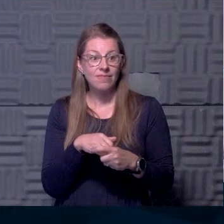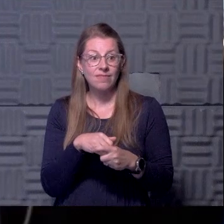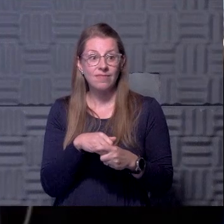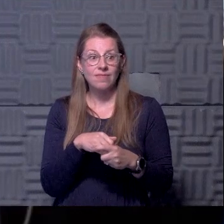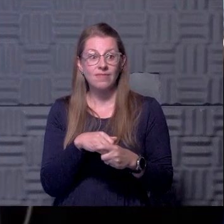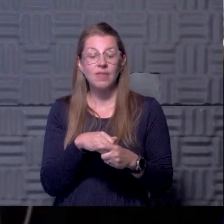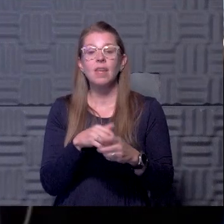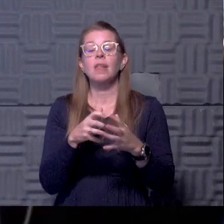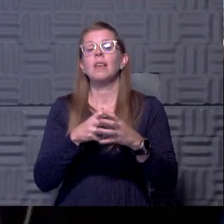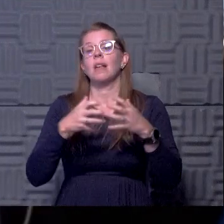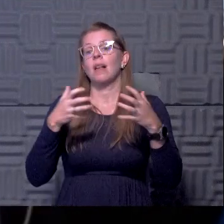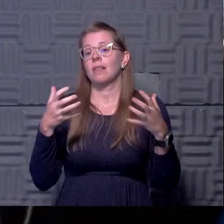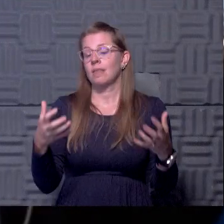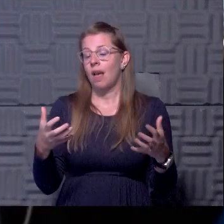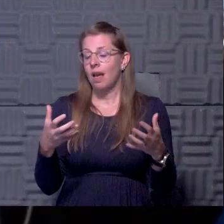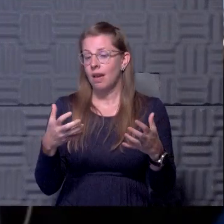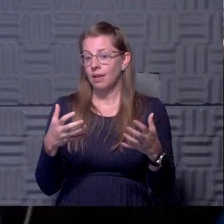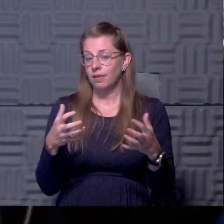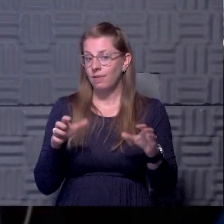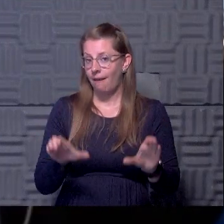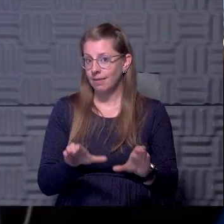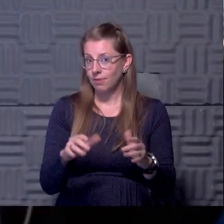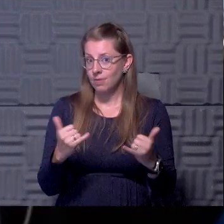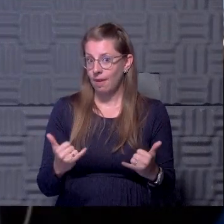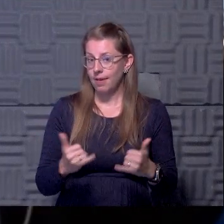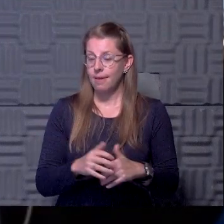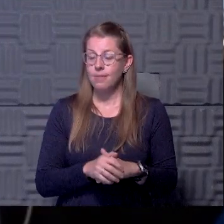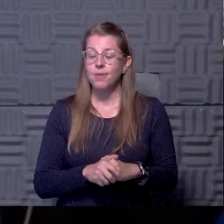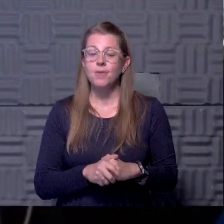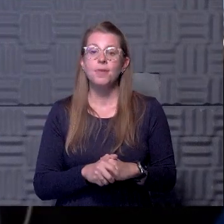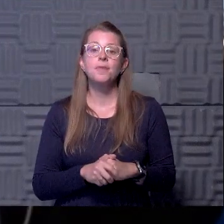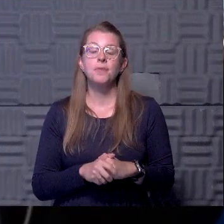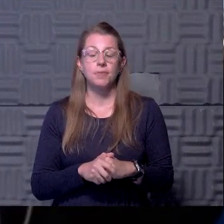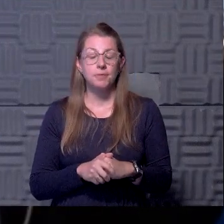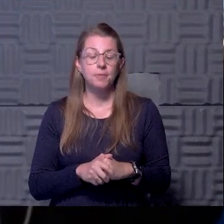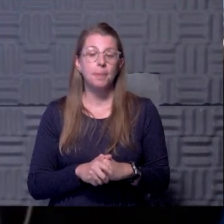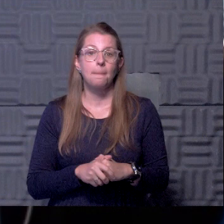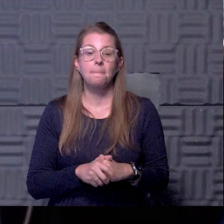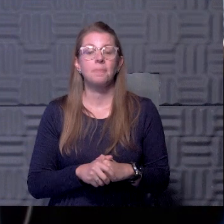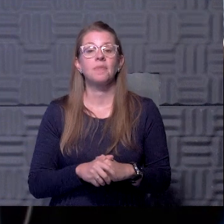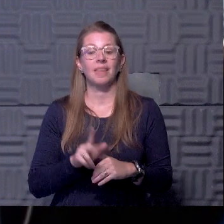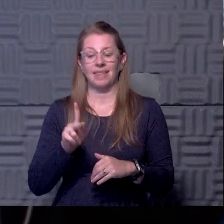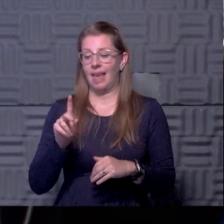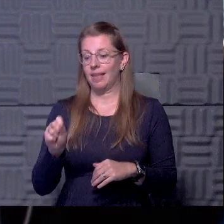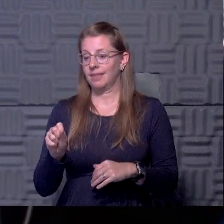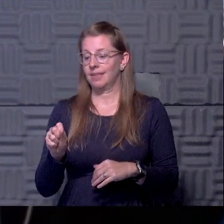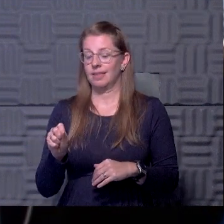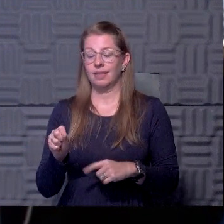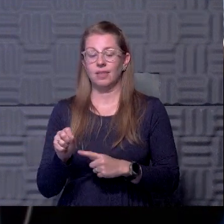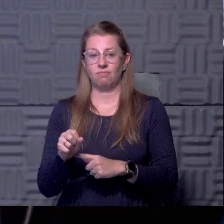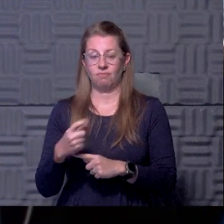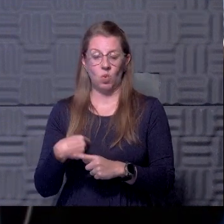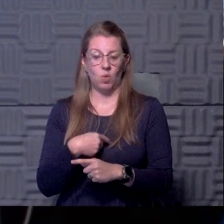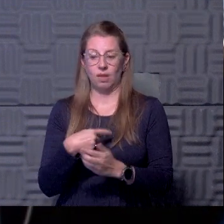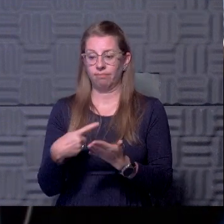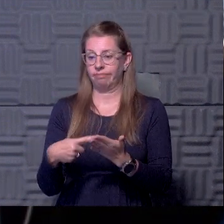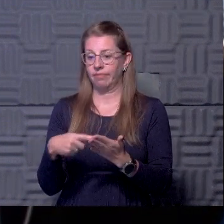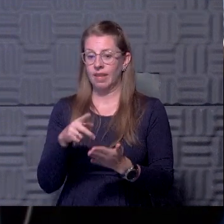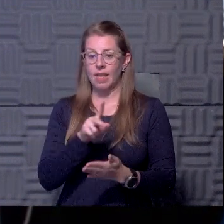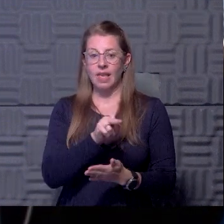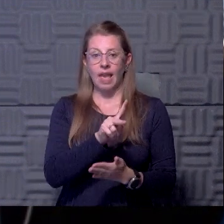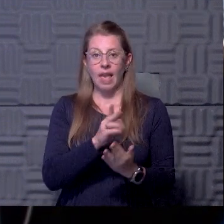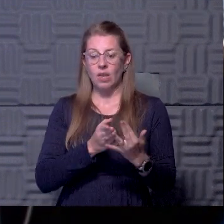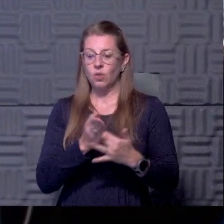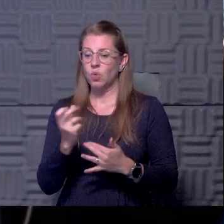there's a lot of activity right now. We're, uh, in, even in just the Kansas area, we're talking to several K through 12